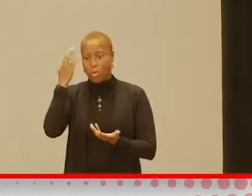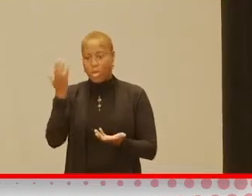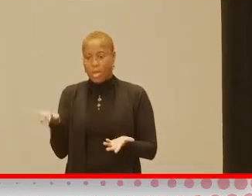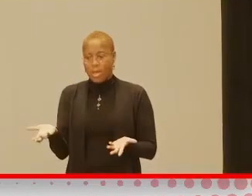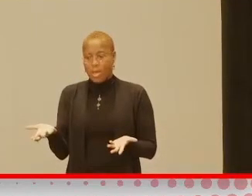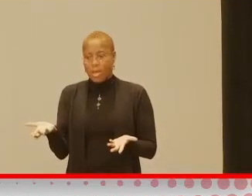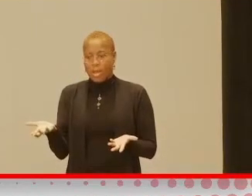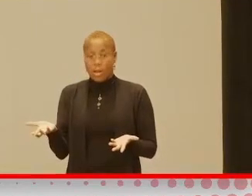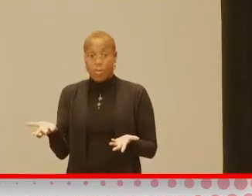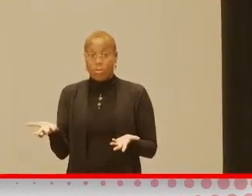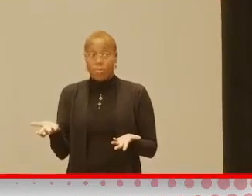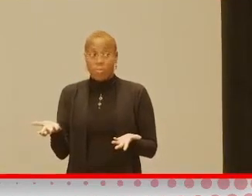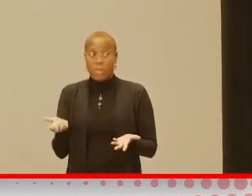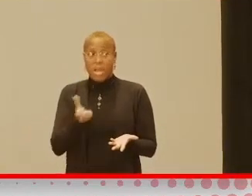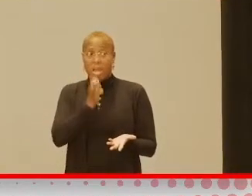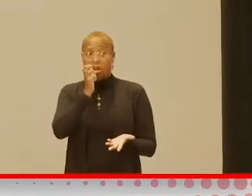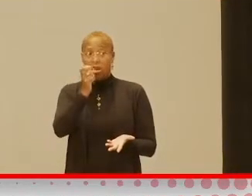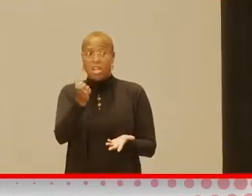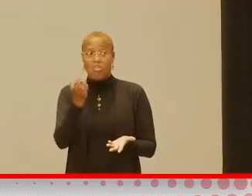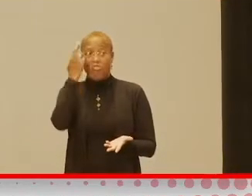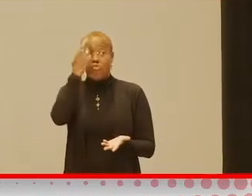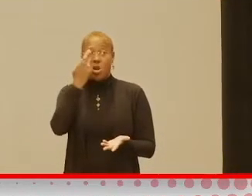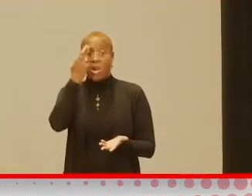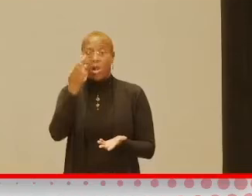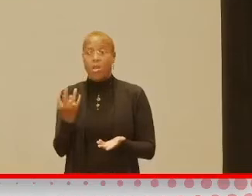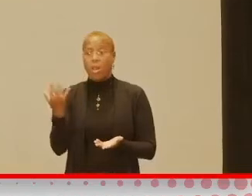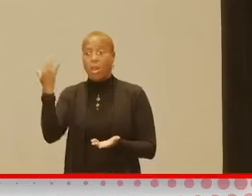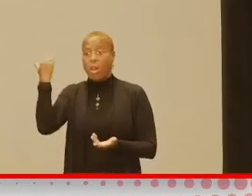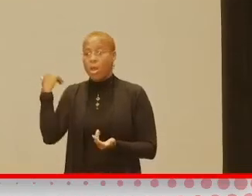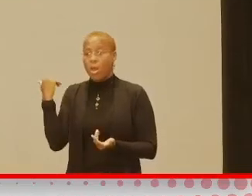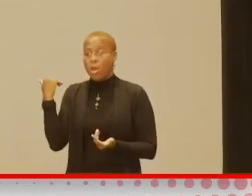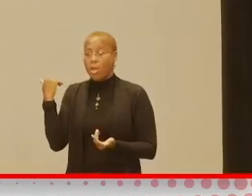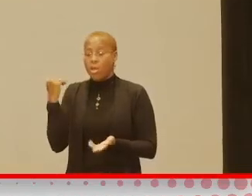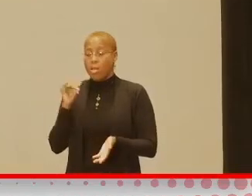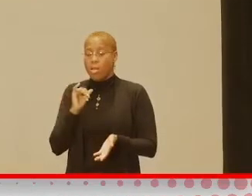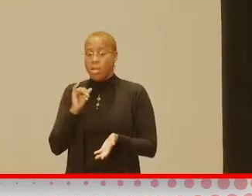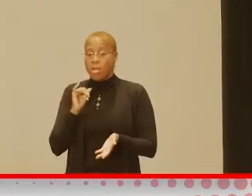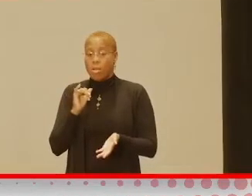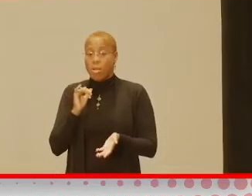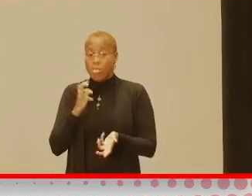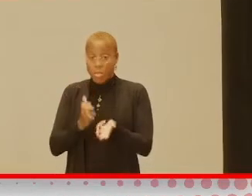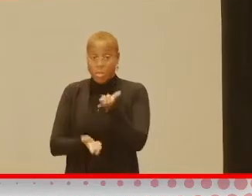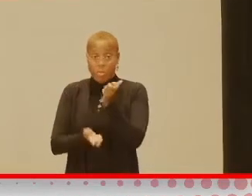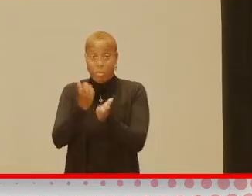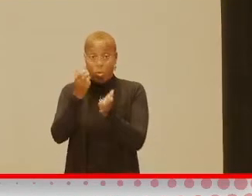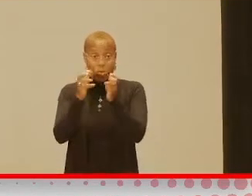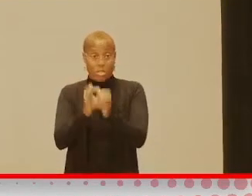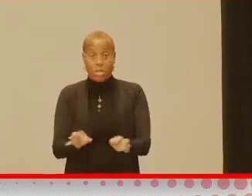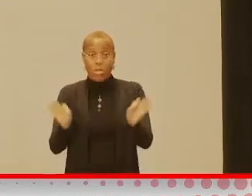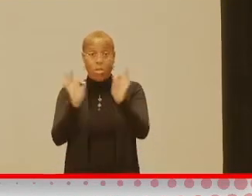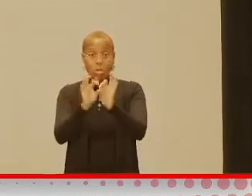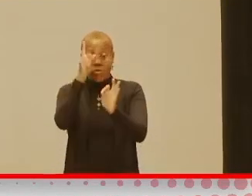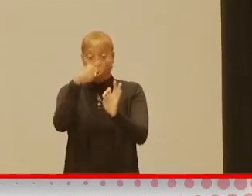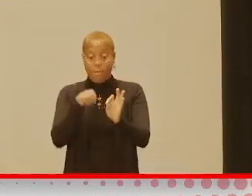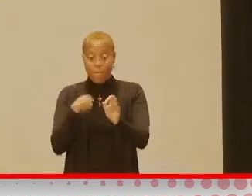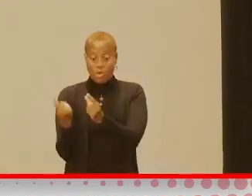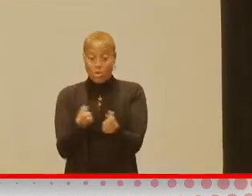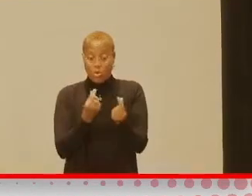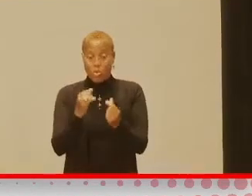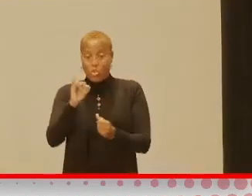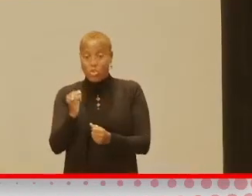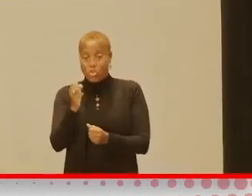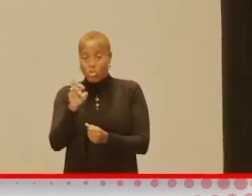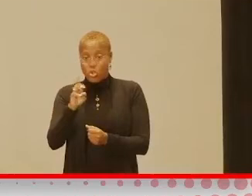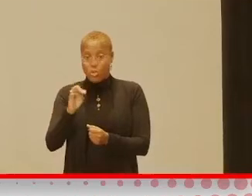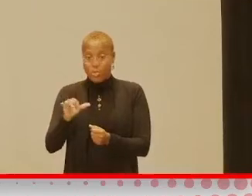I didn't realize at the time that the most important thing for me to do with Jeremy was